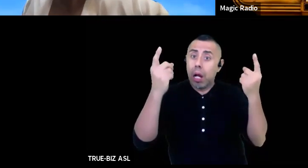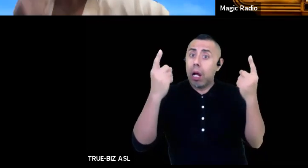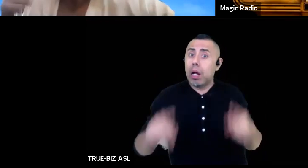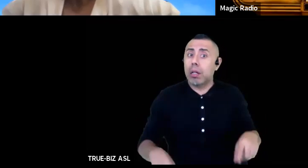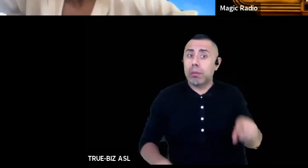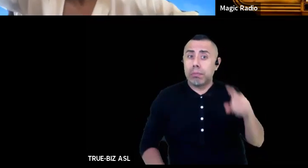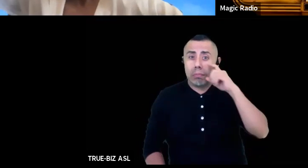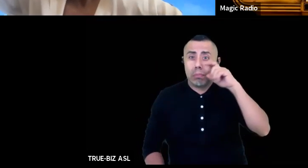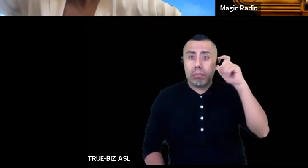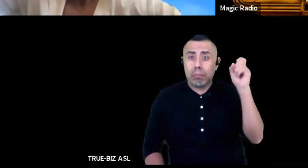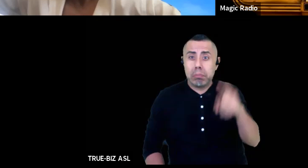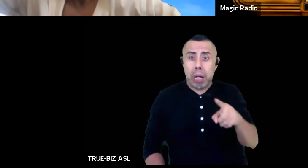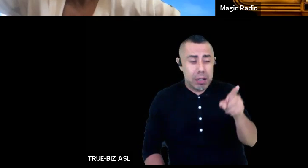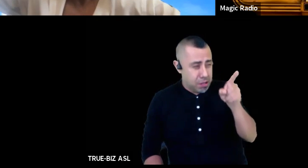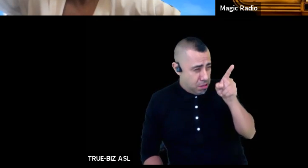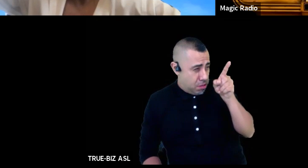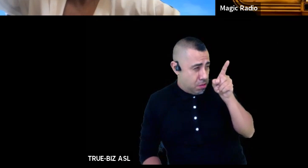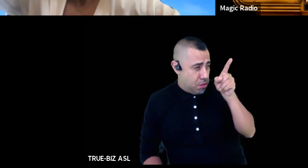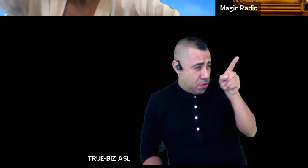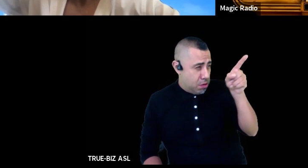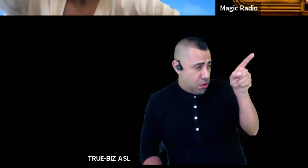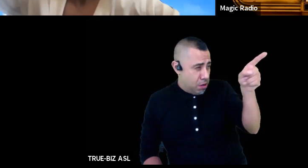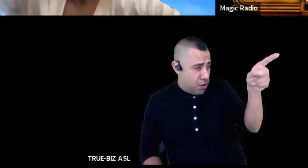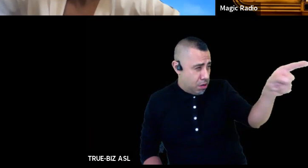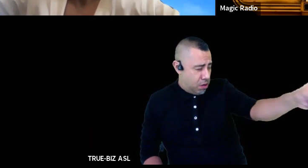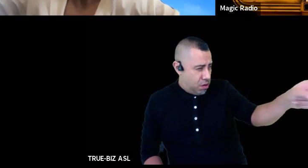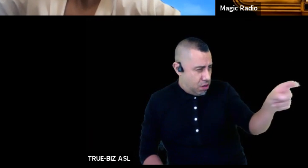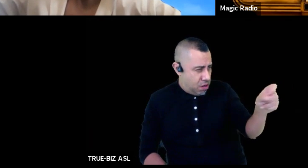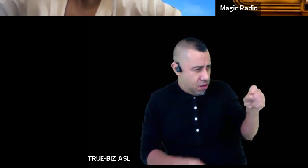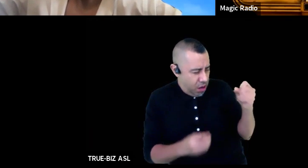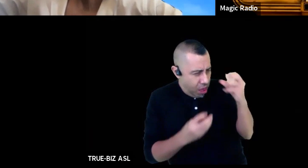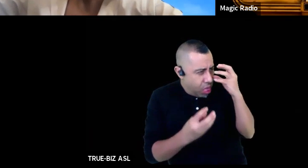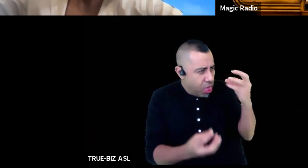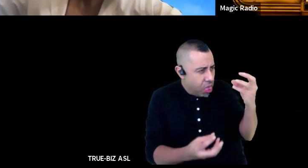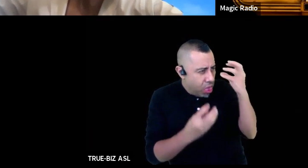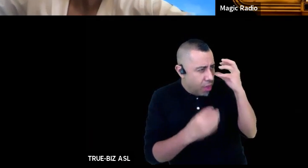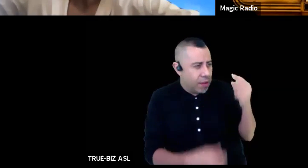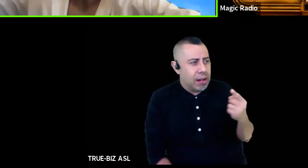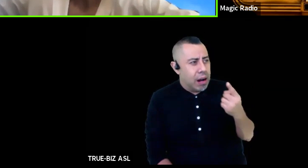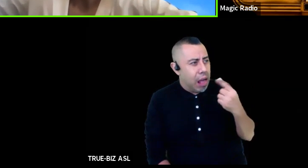his finger in his mouth holds it up to the breeze and quickly gets excited